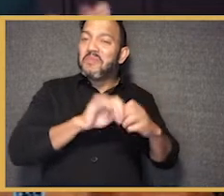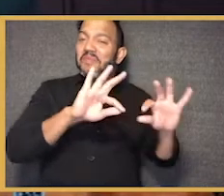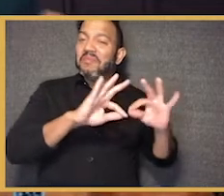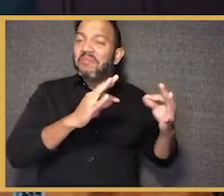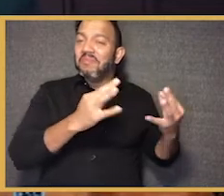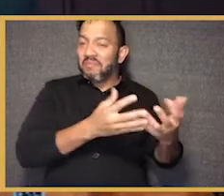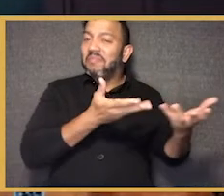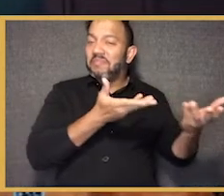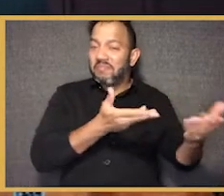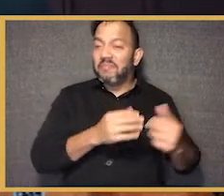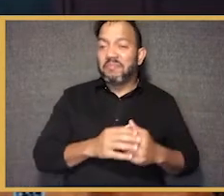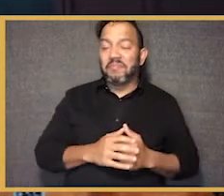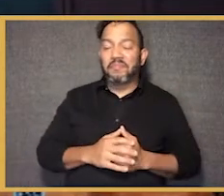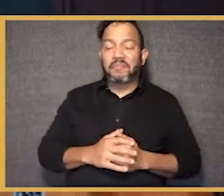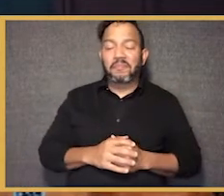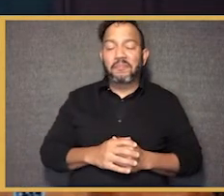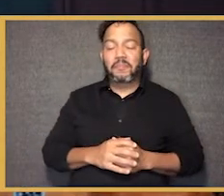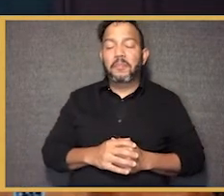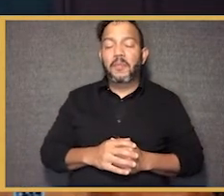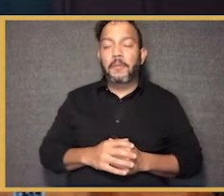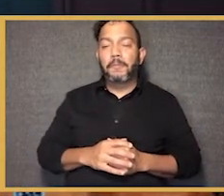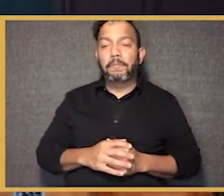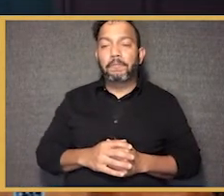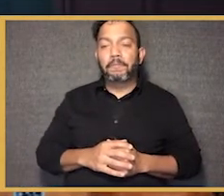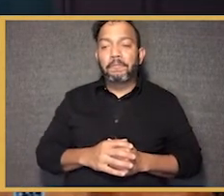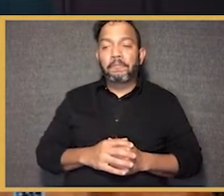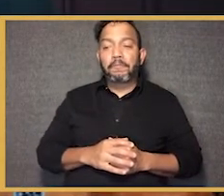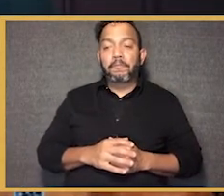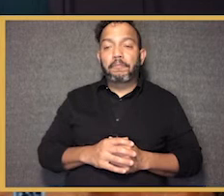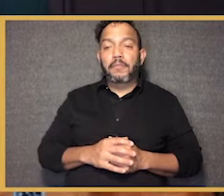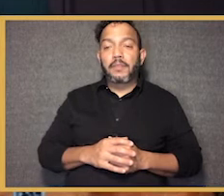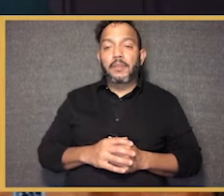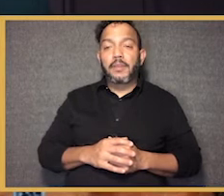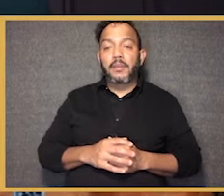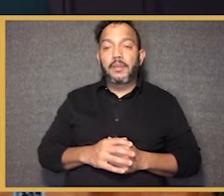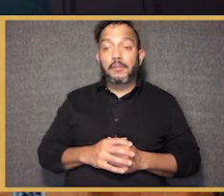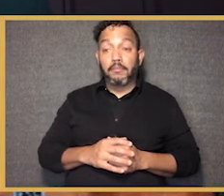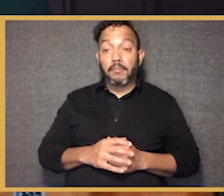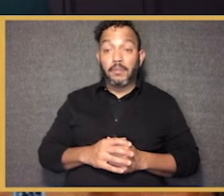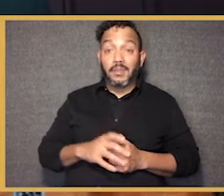started a relationship that we've now developed with the family that, that lives on the property.